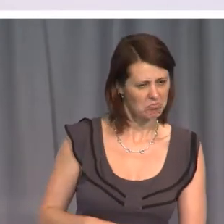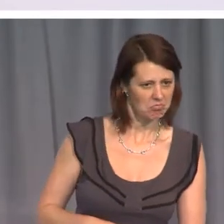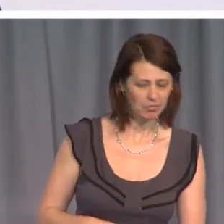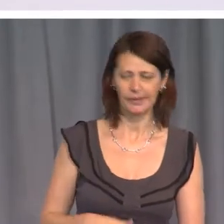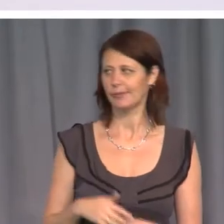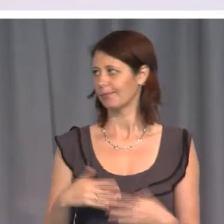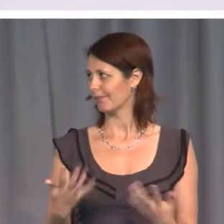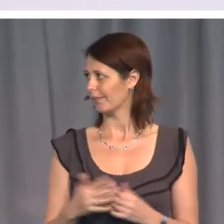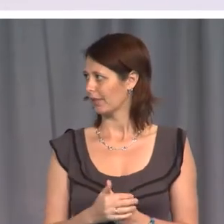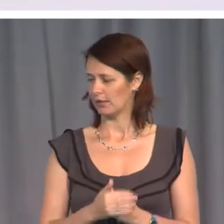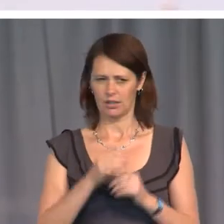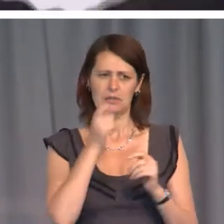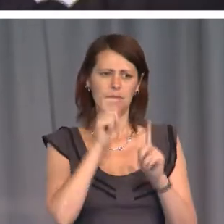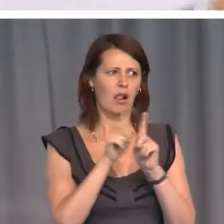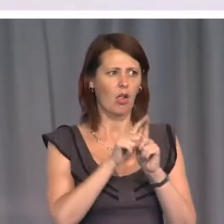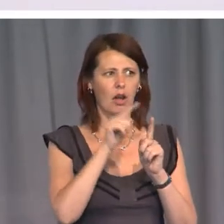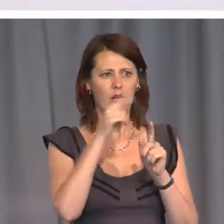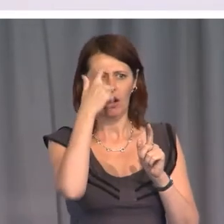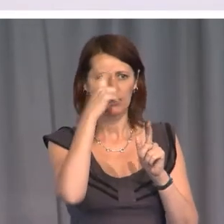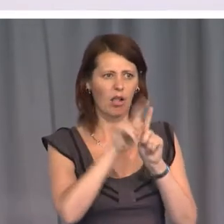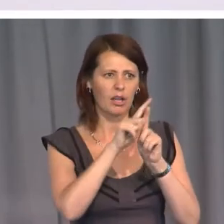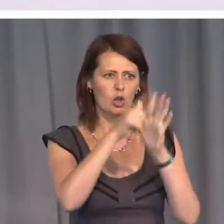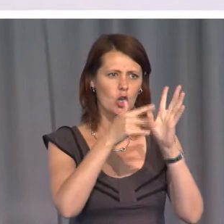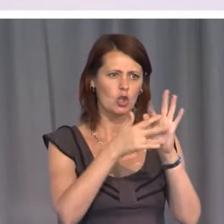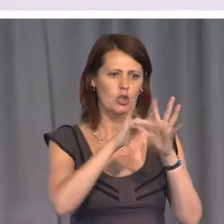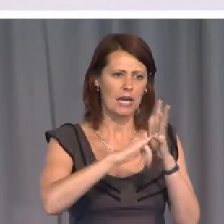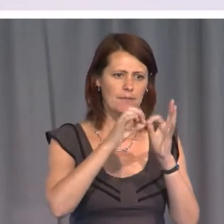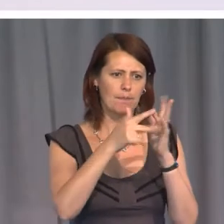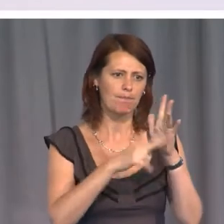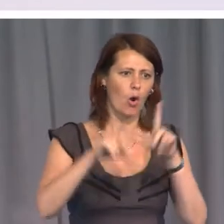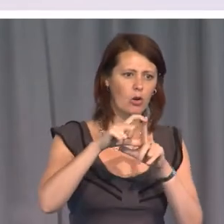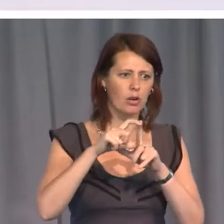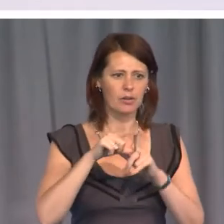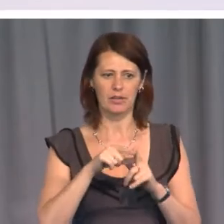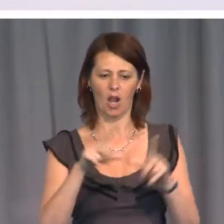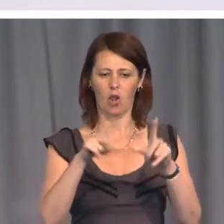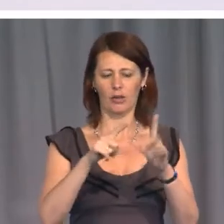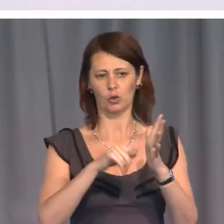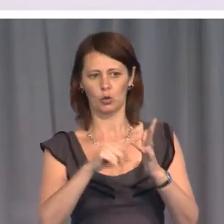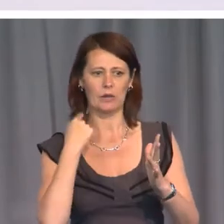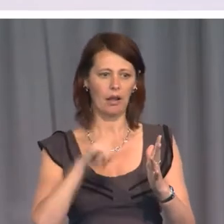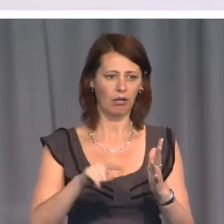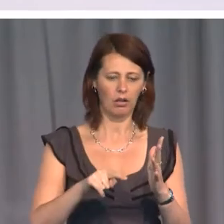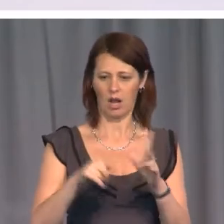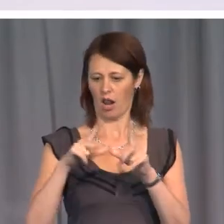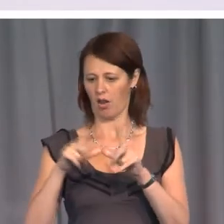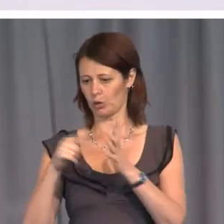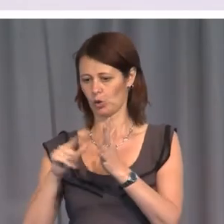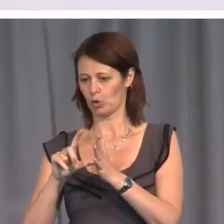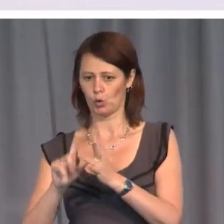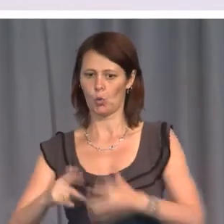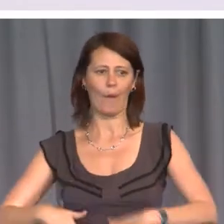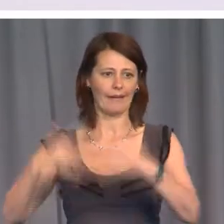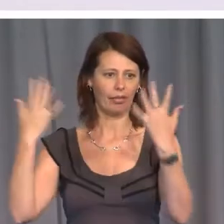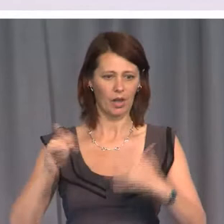is this James Bond idea that they're licensed to, they're licensed to kill, they can be licensed to do anything and we